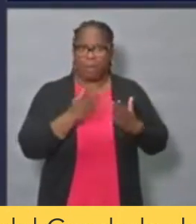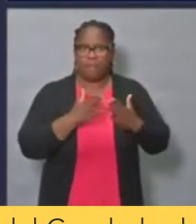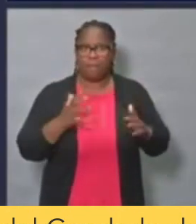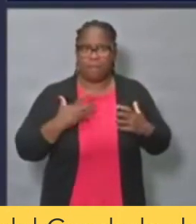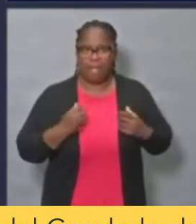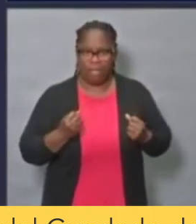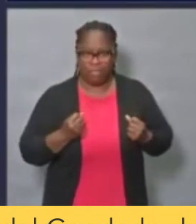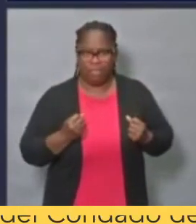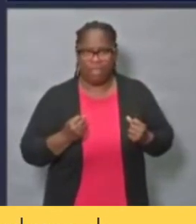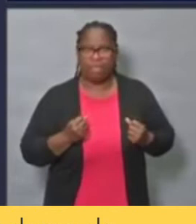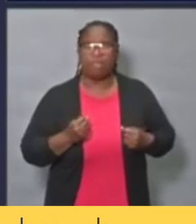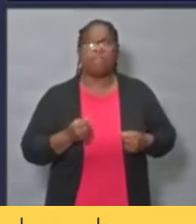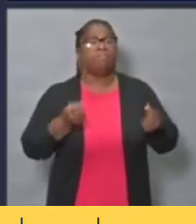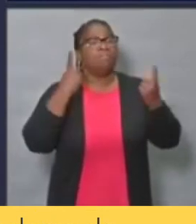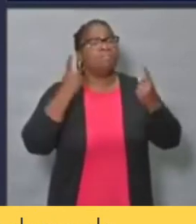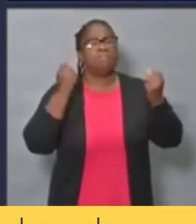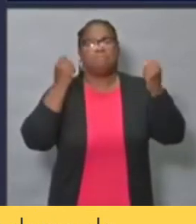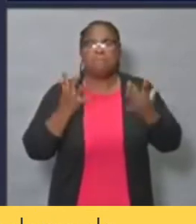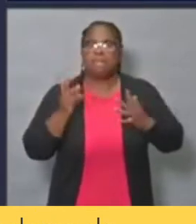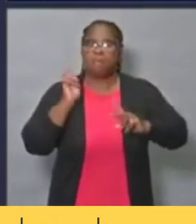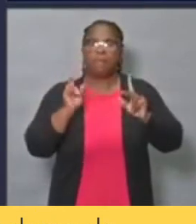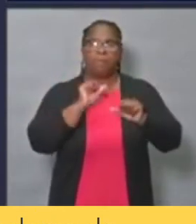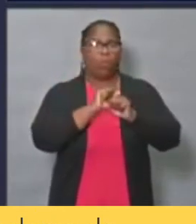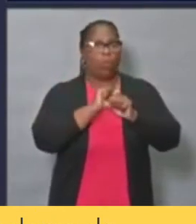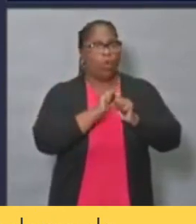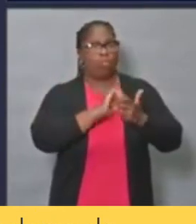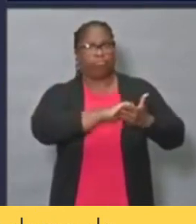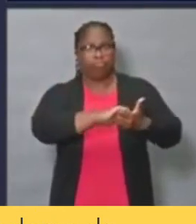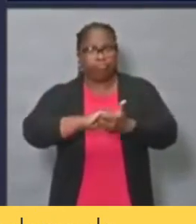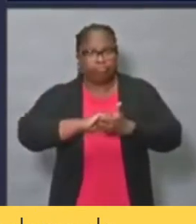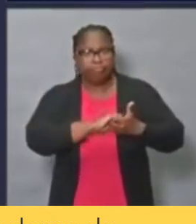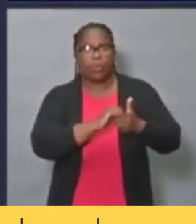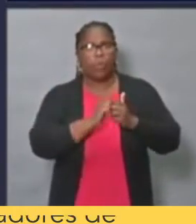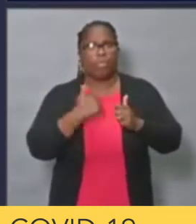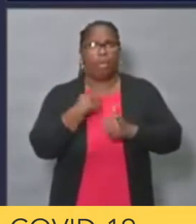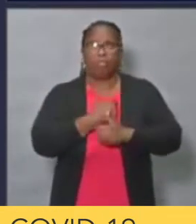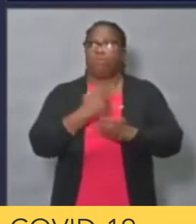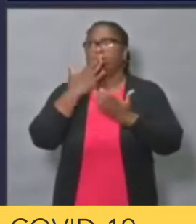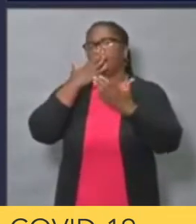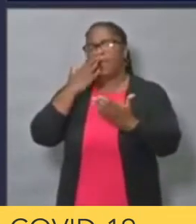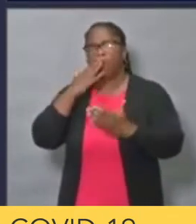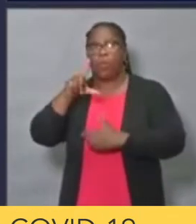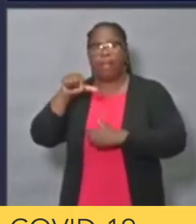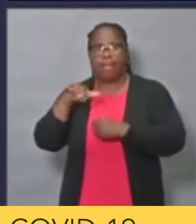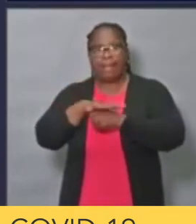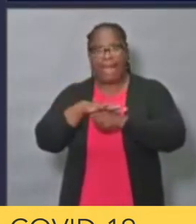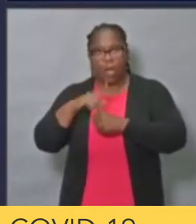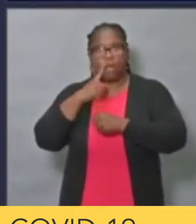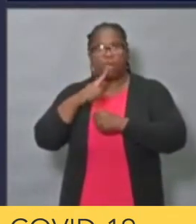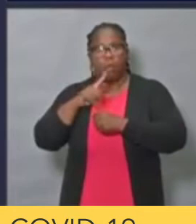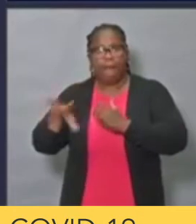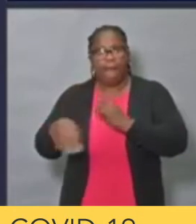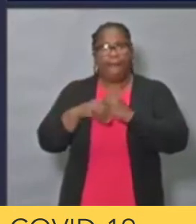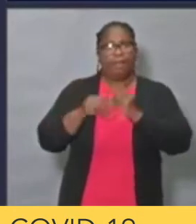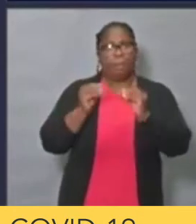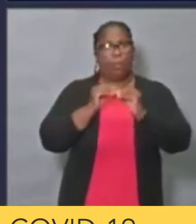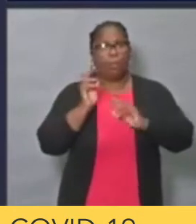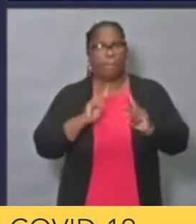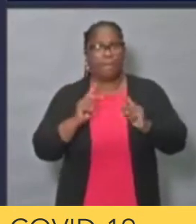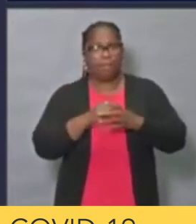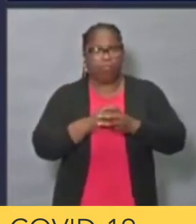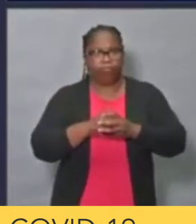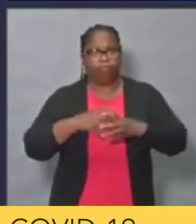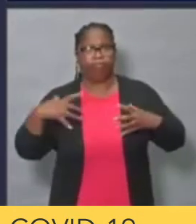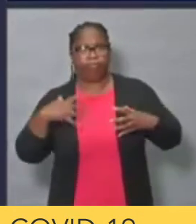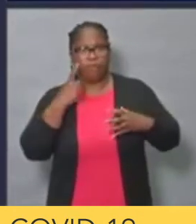departments in the city of LA for augmenting our team of contact tracers. If the number of new daily